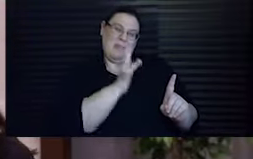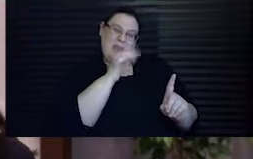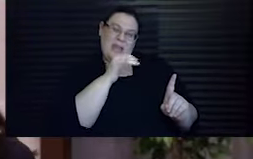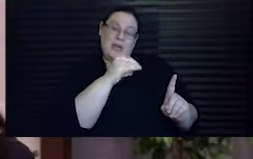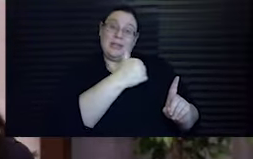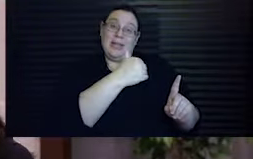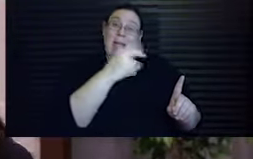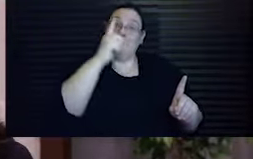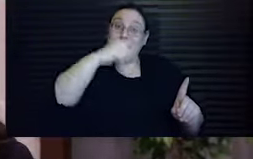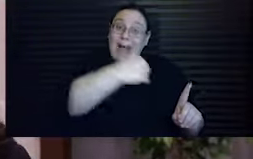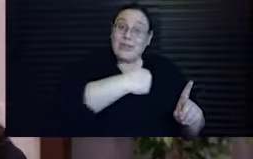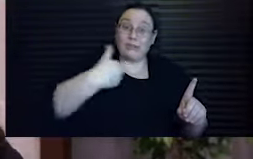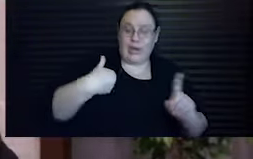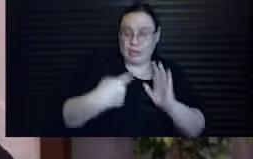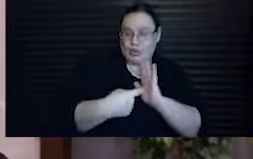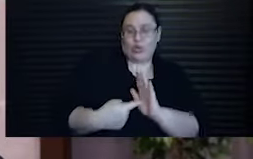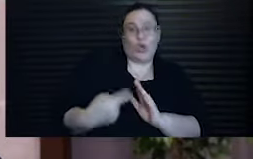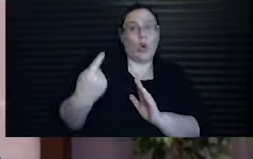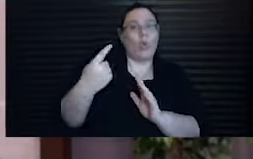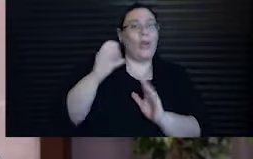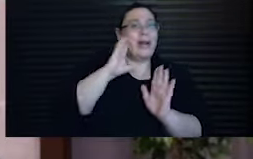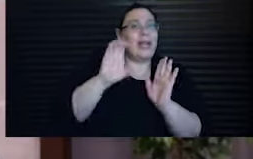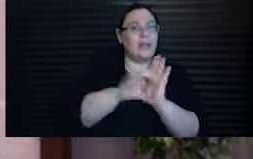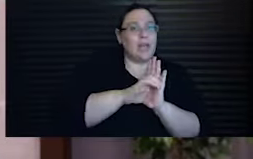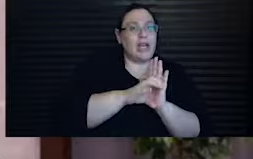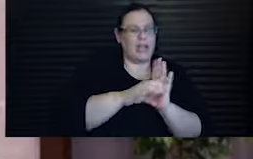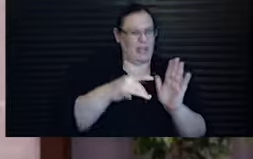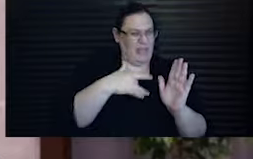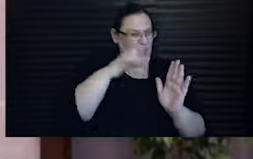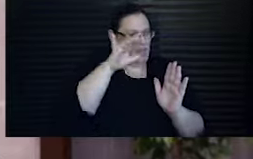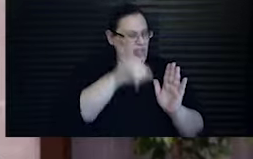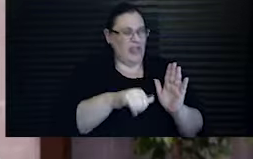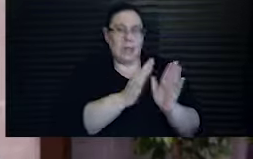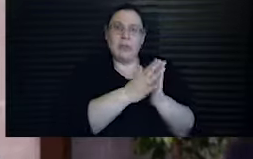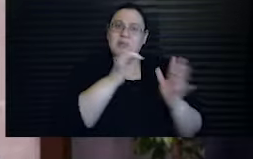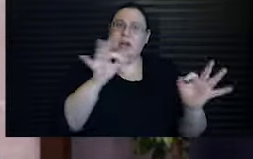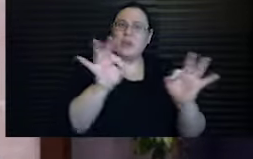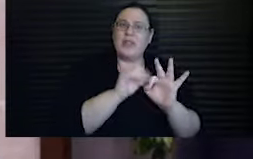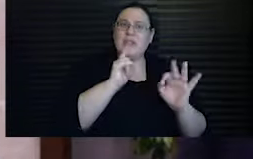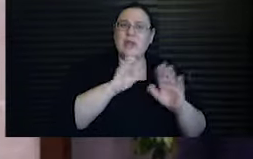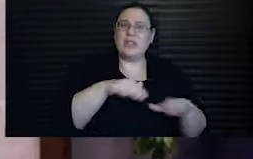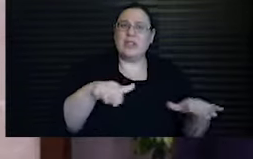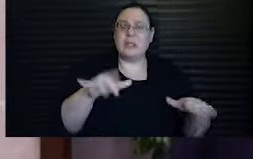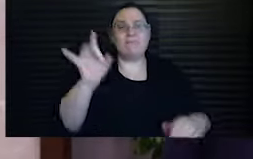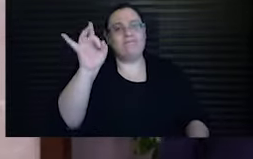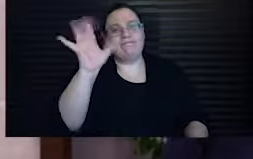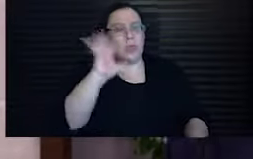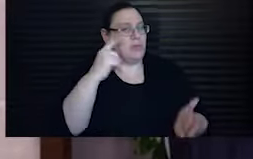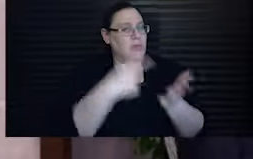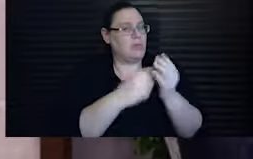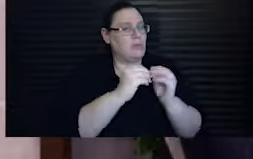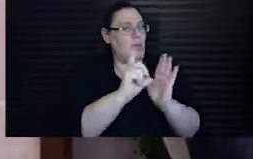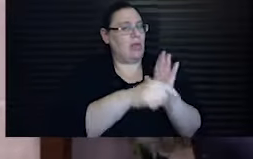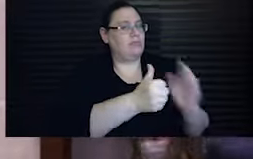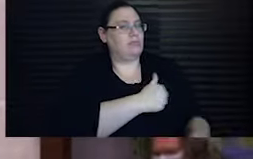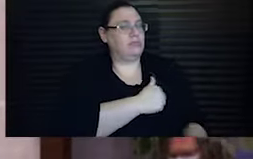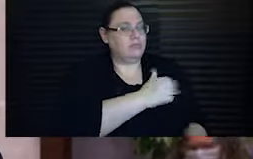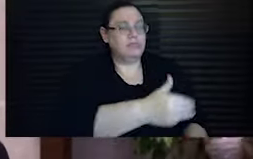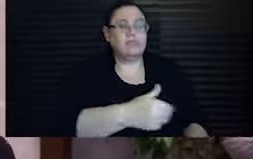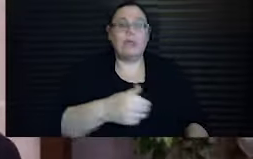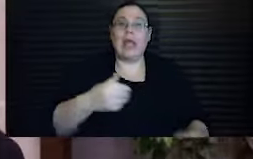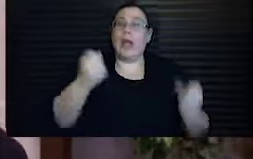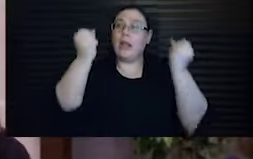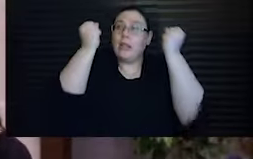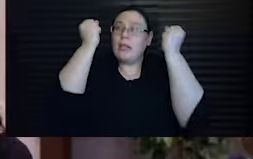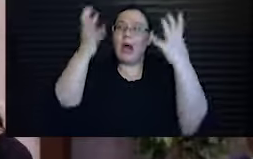one image, rendering the book unfit for children. We're going to talk more about that on Yom Kippur. And there was a whirlwind of anti